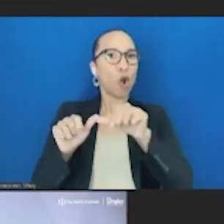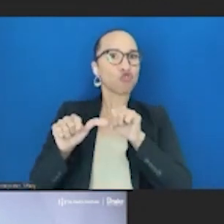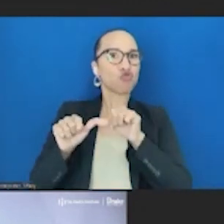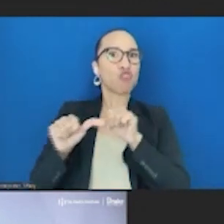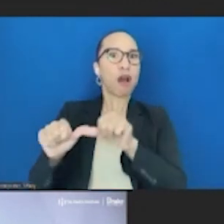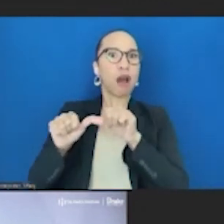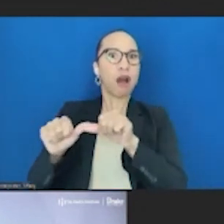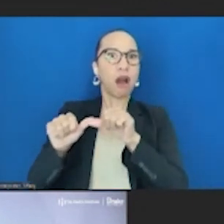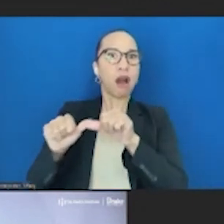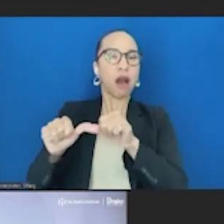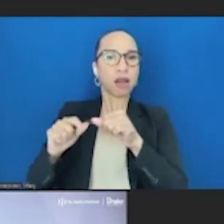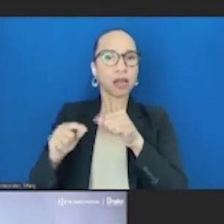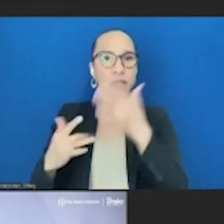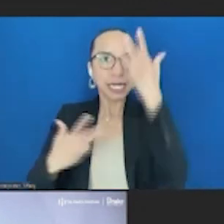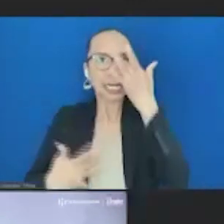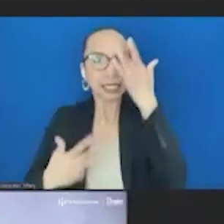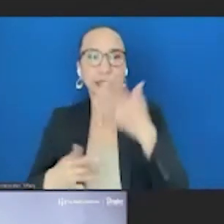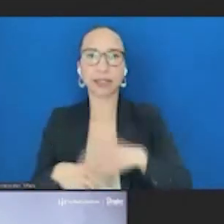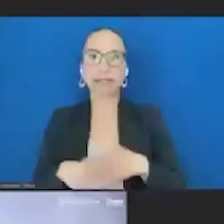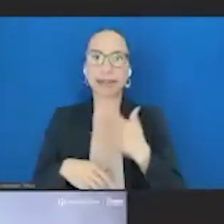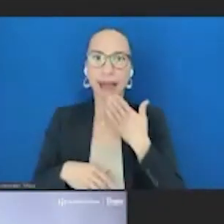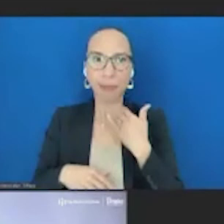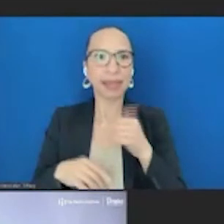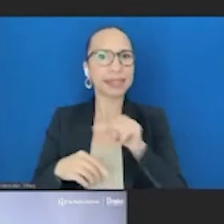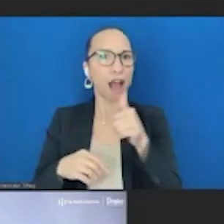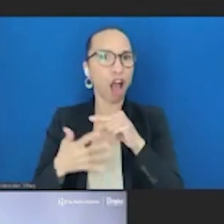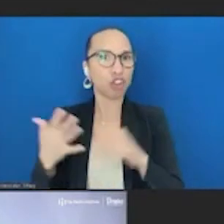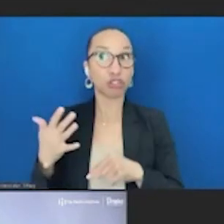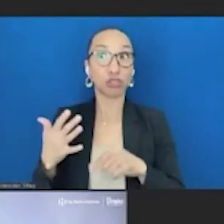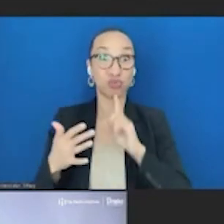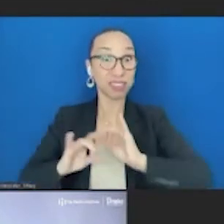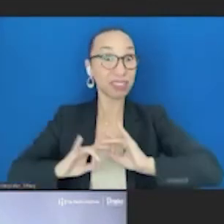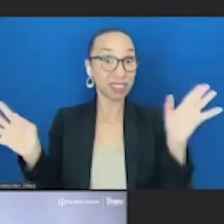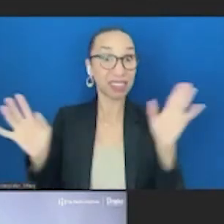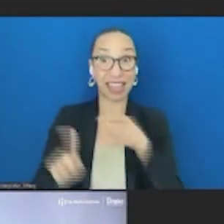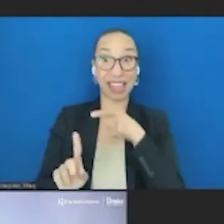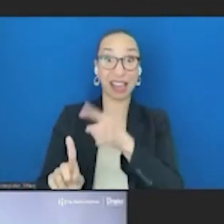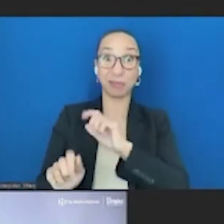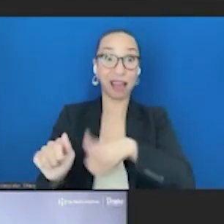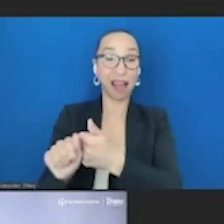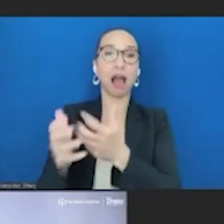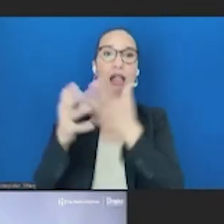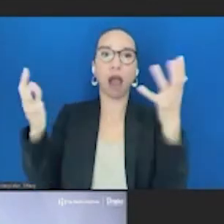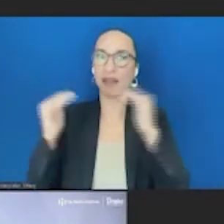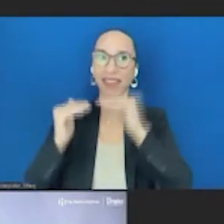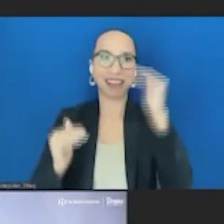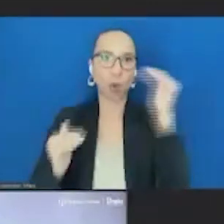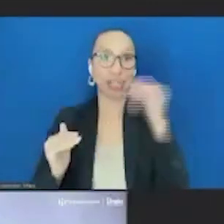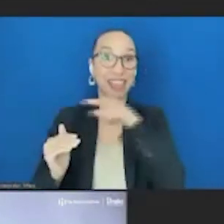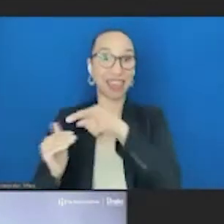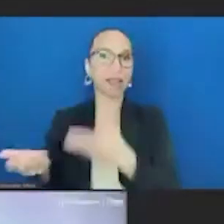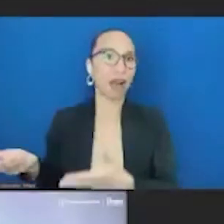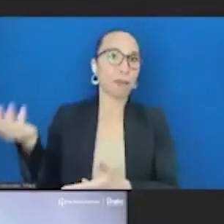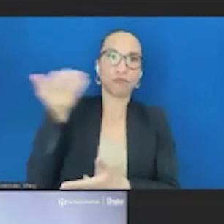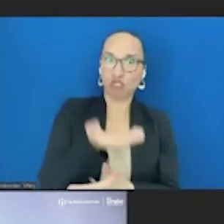diabetes and obesity and other diseases, which are also devastating and causing huge inequities, have not been fully linked and brought in. The links to